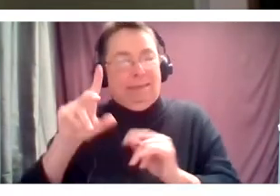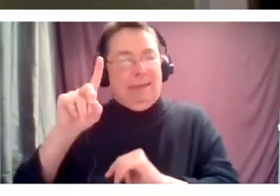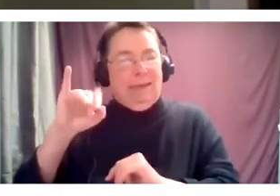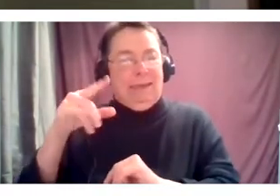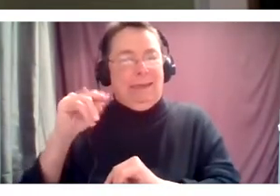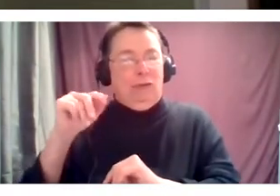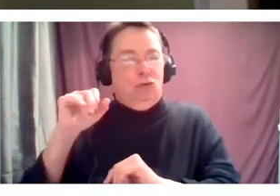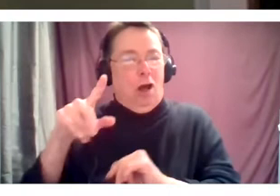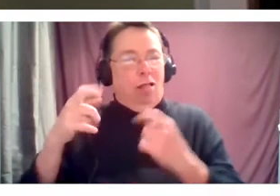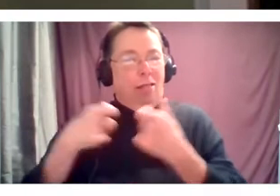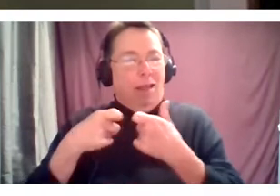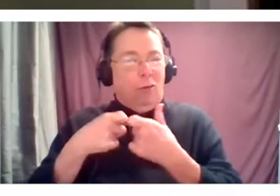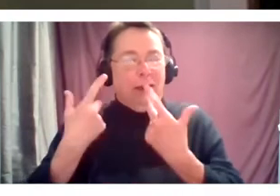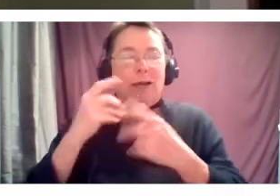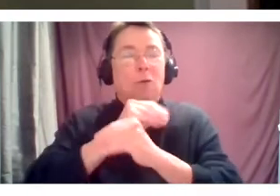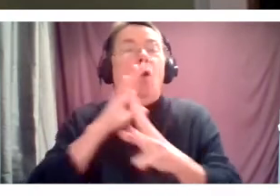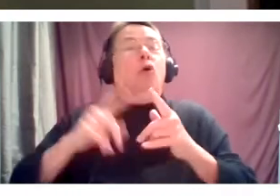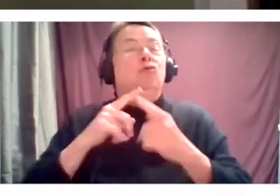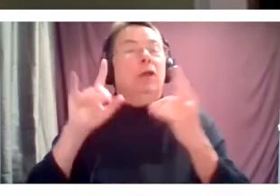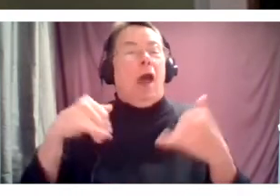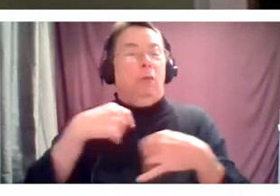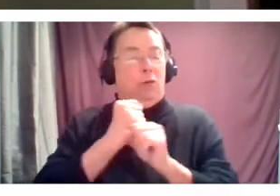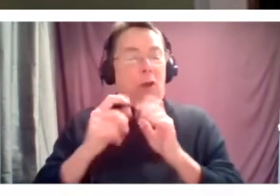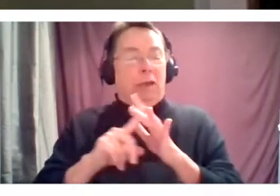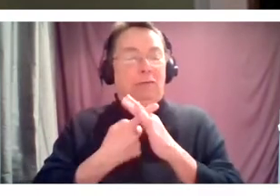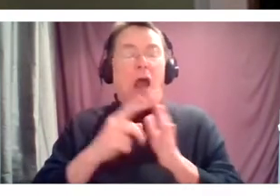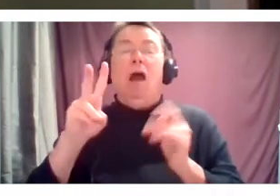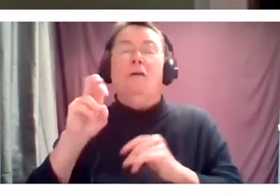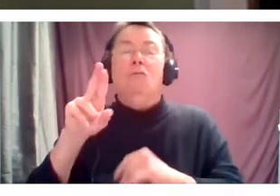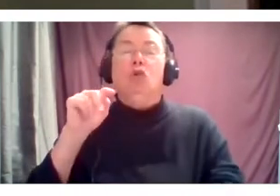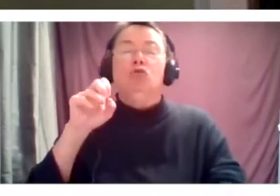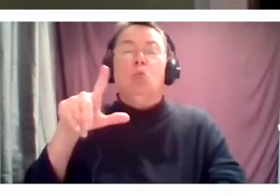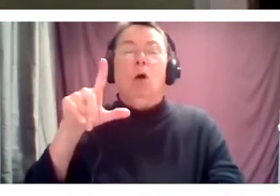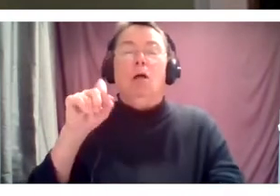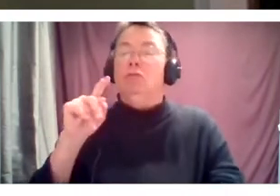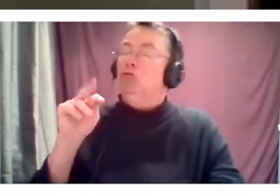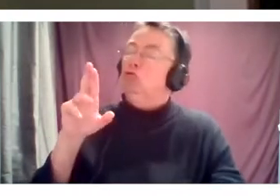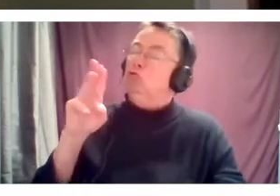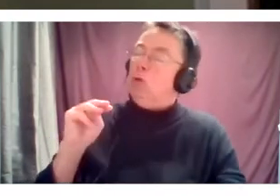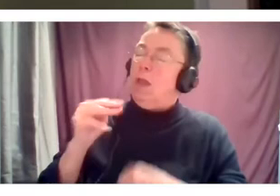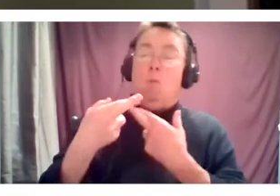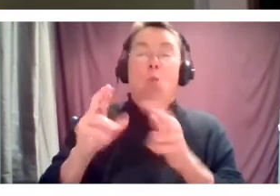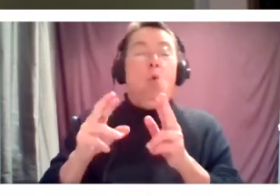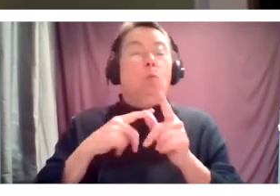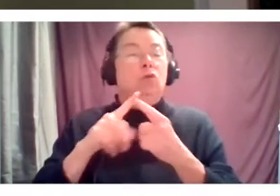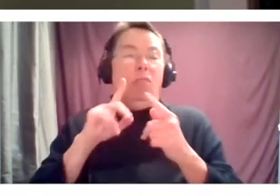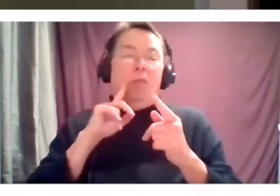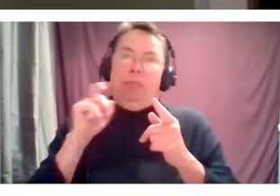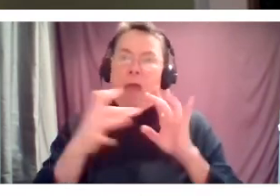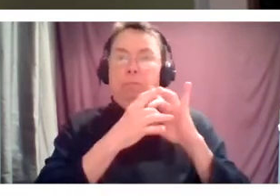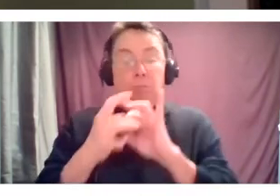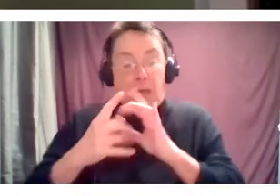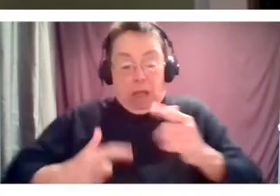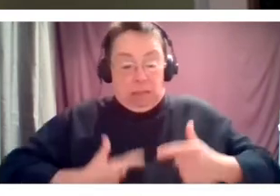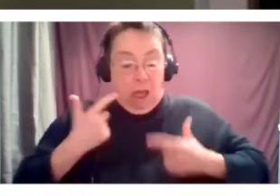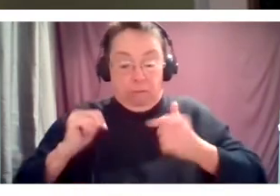created and now launched the virtual streaming room that we've added. So that unites both our live performance and